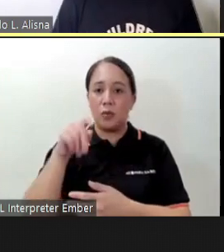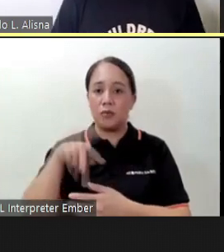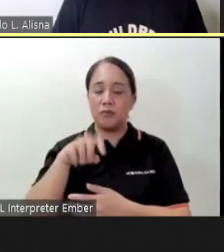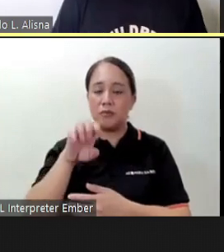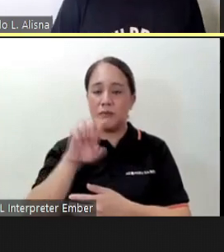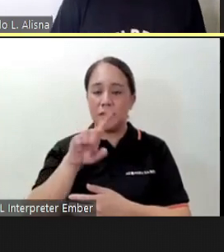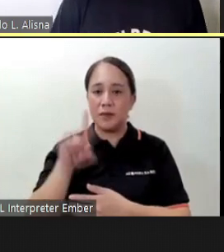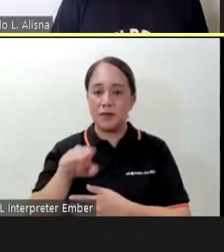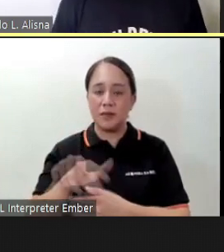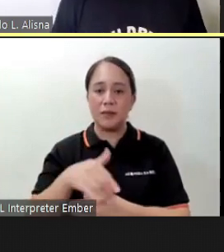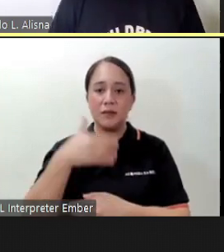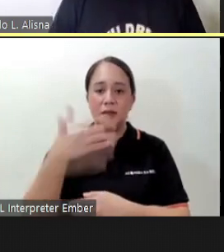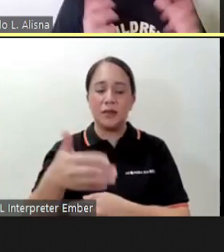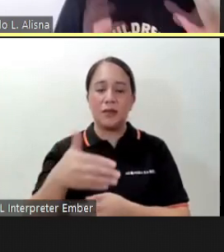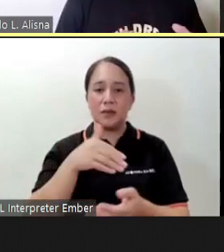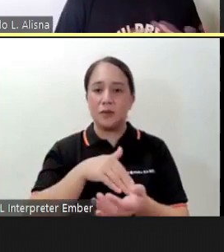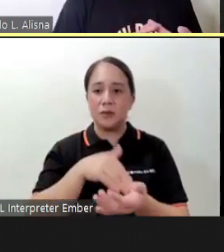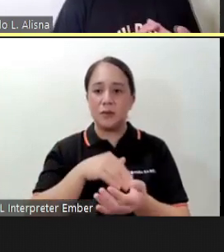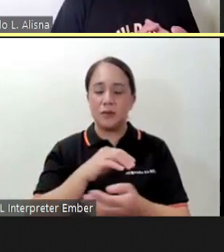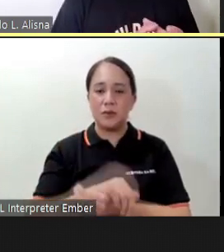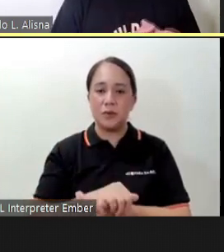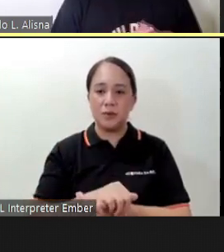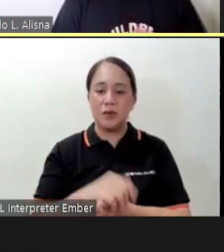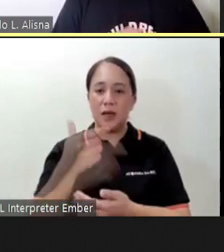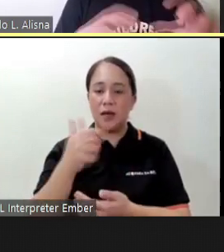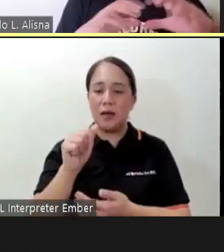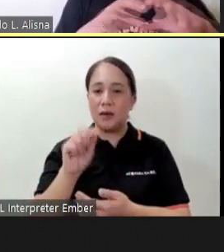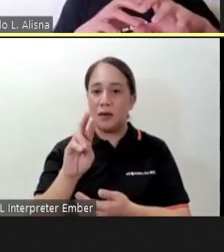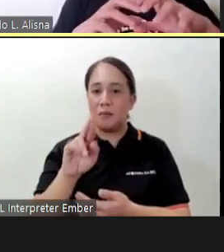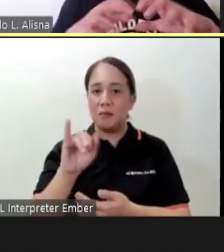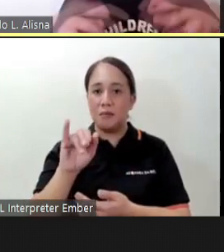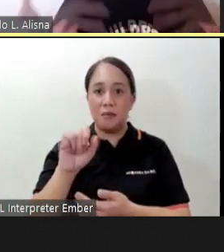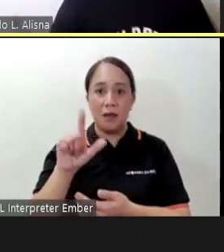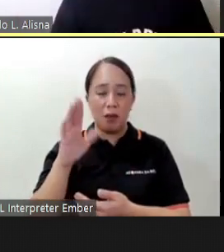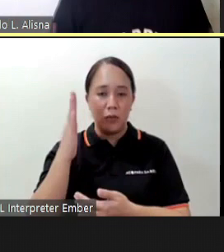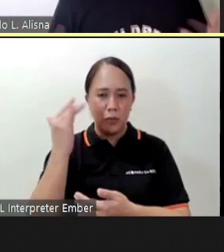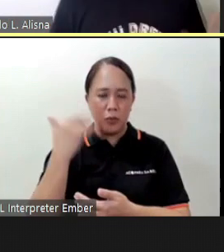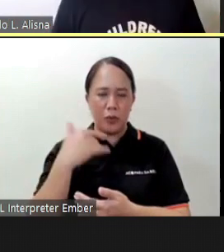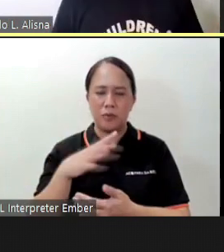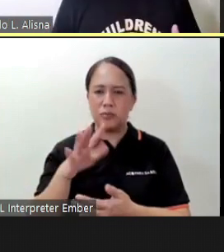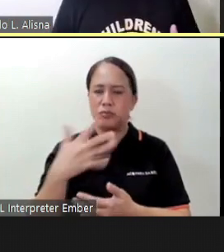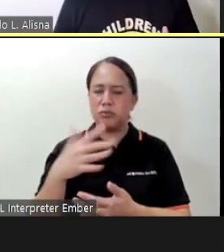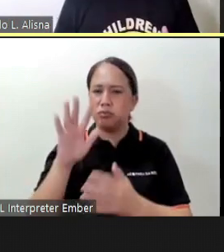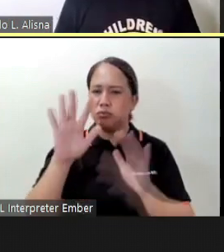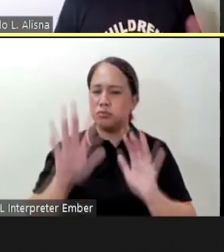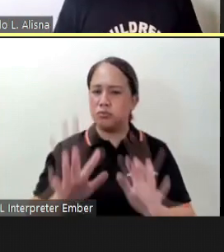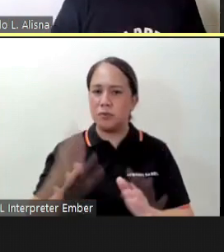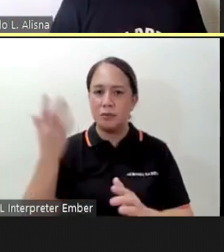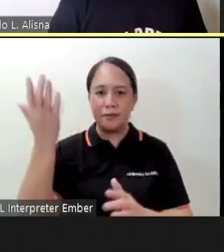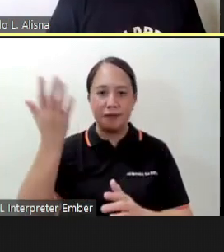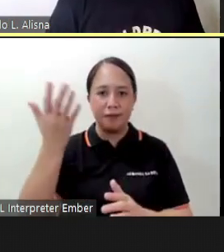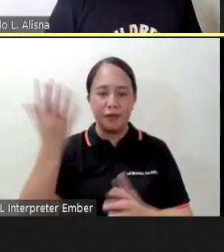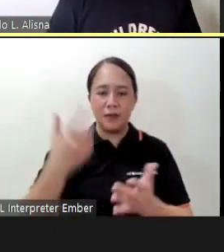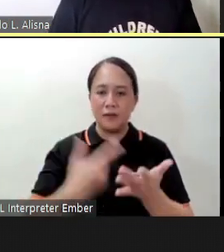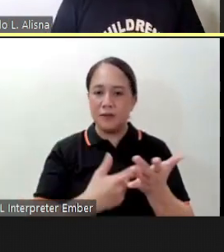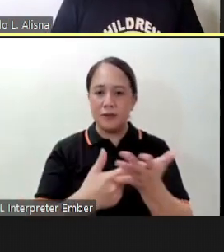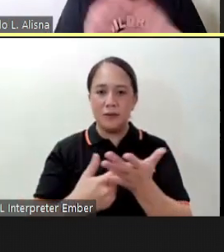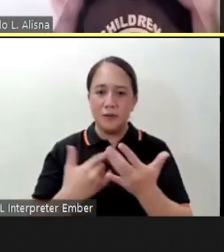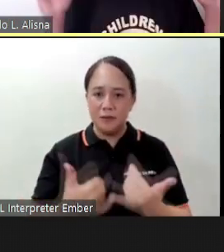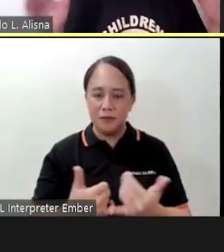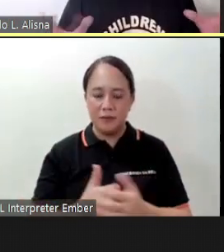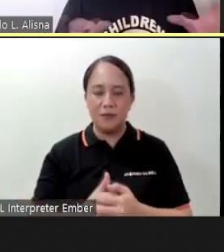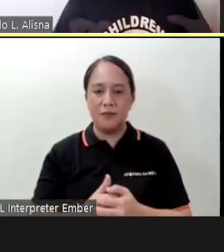Doc Gabriel Goseco so maraming maraming salamat po sa napaka fruitful at napakaganda nating discussion kanina